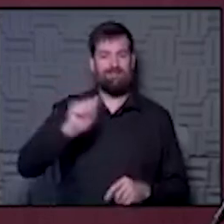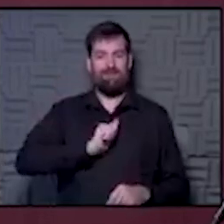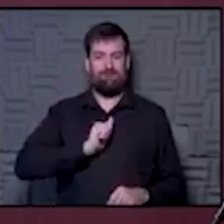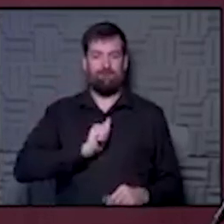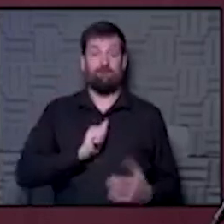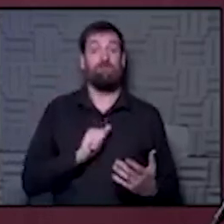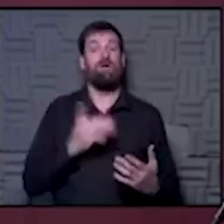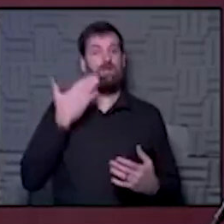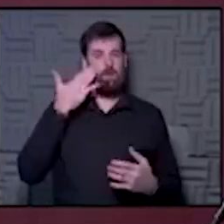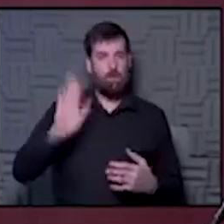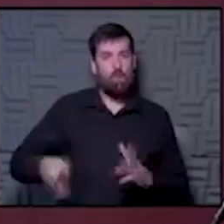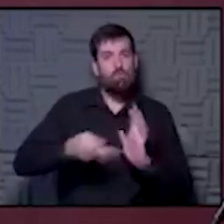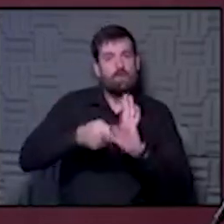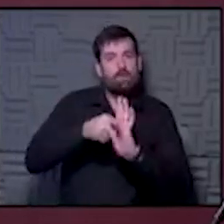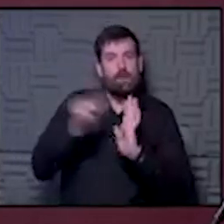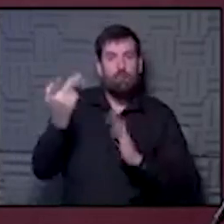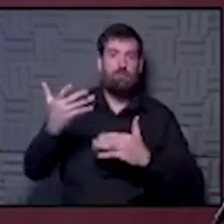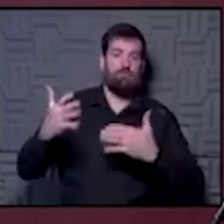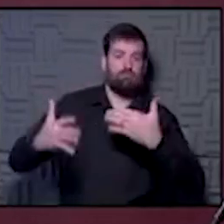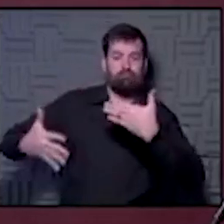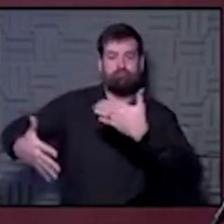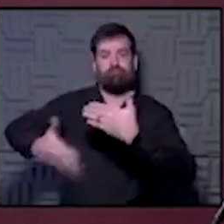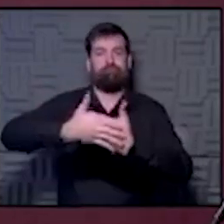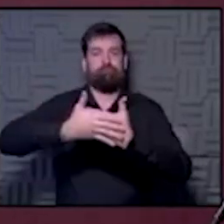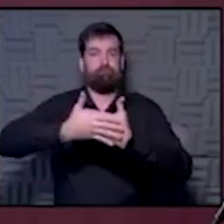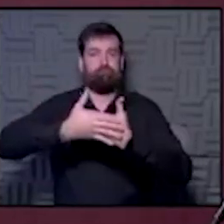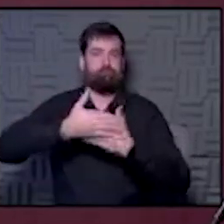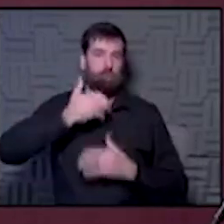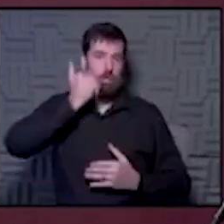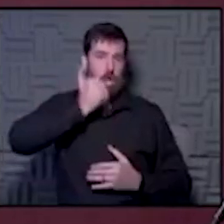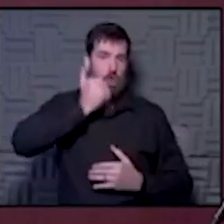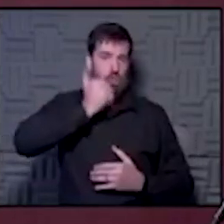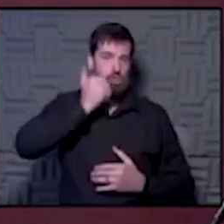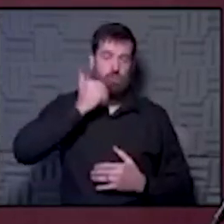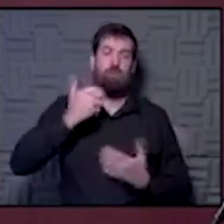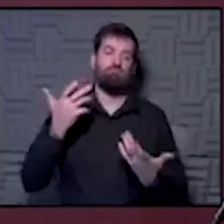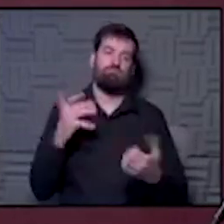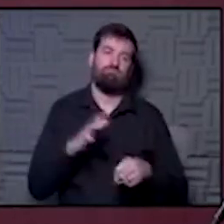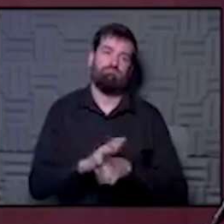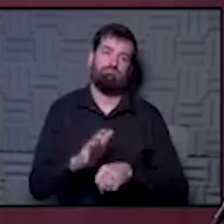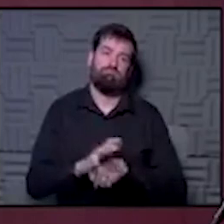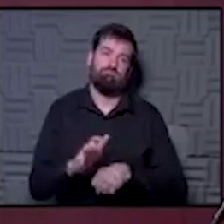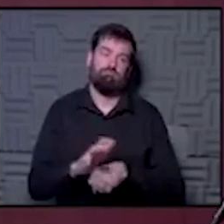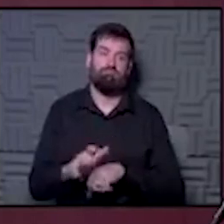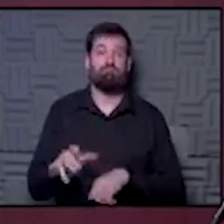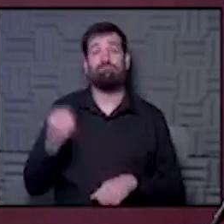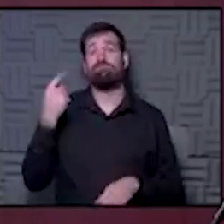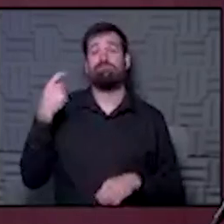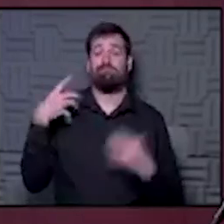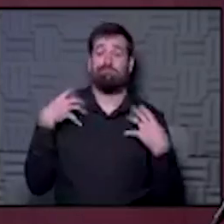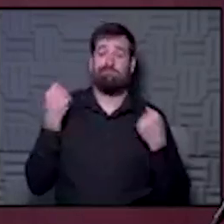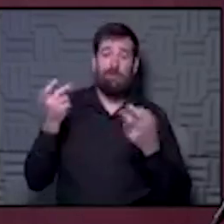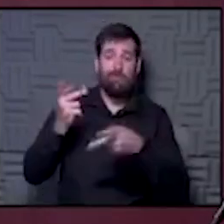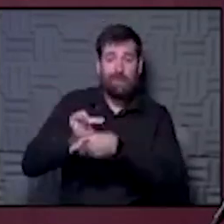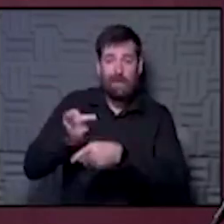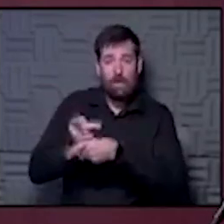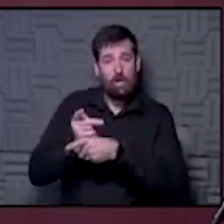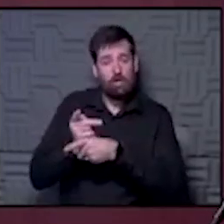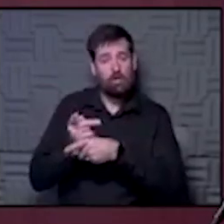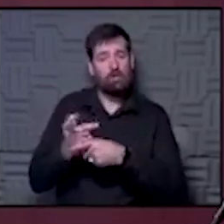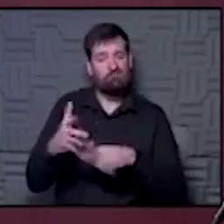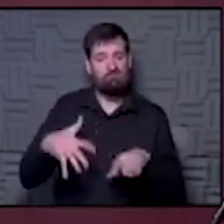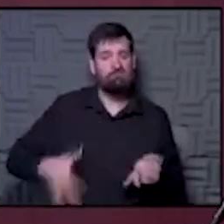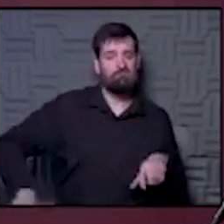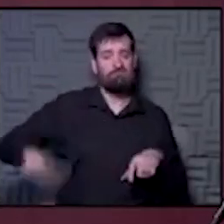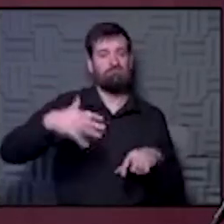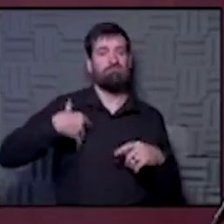double layer cloth masks are really sufficient. In a healthcare setting, we understand that